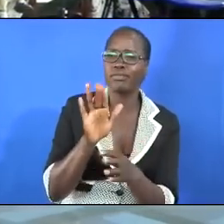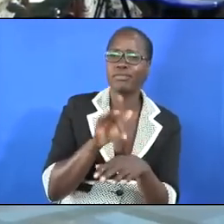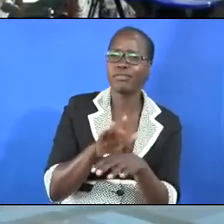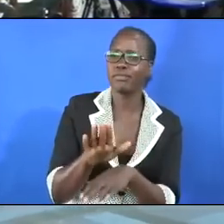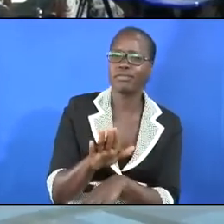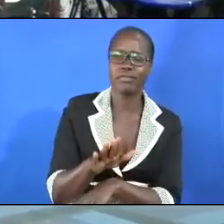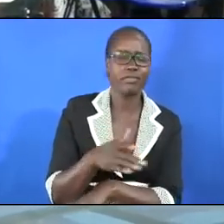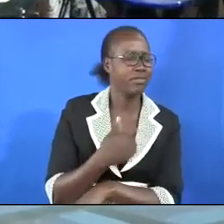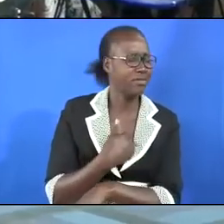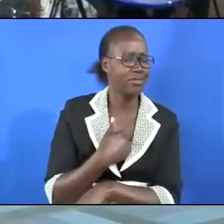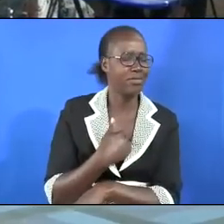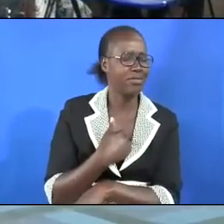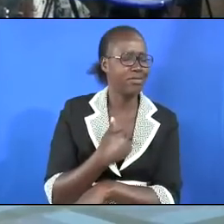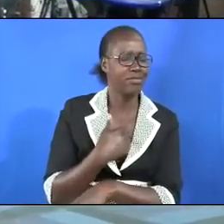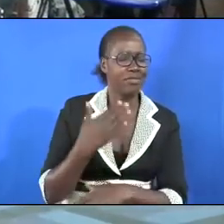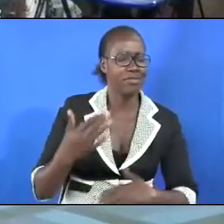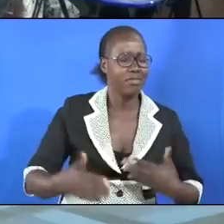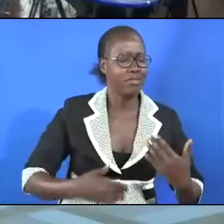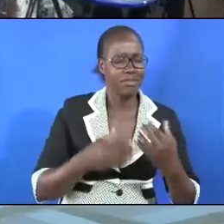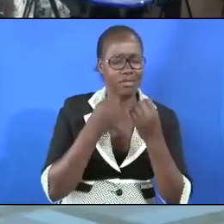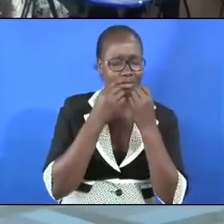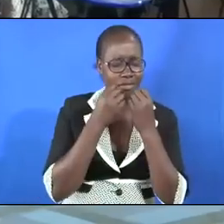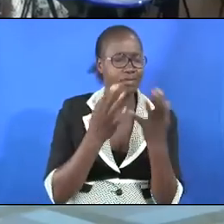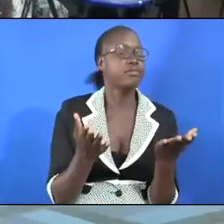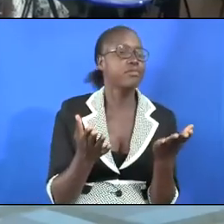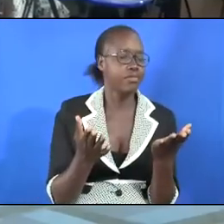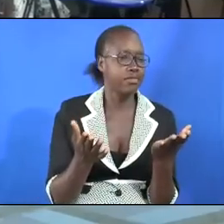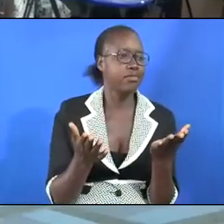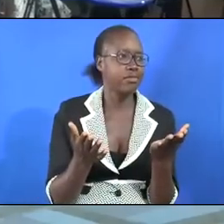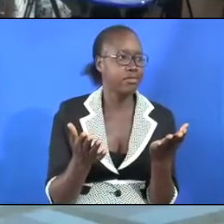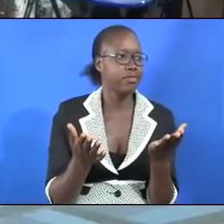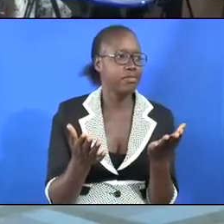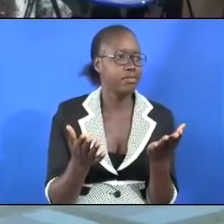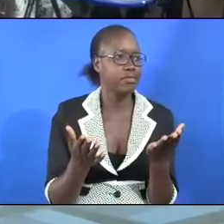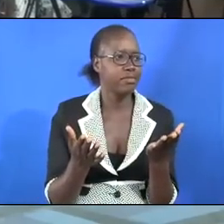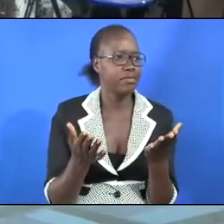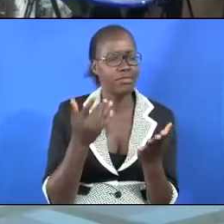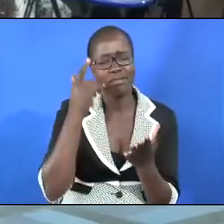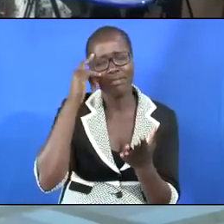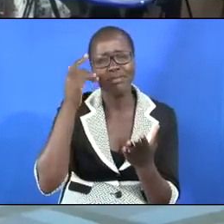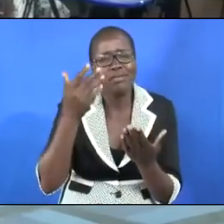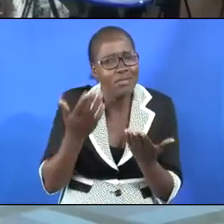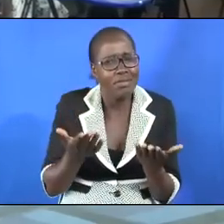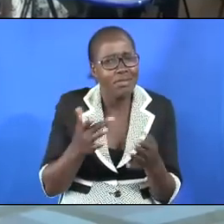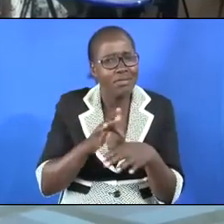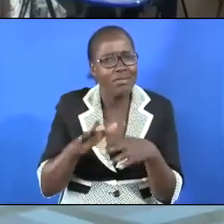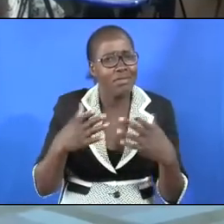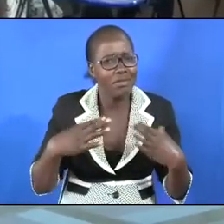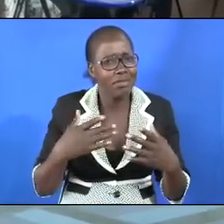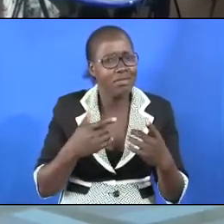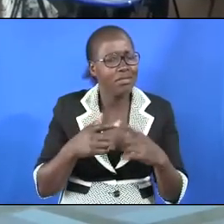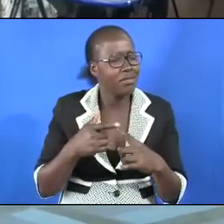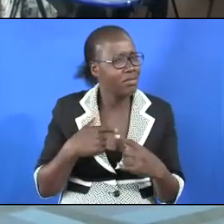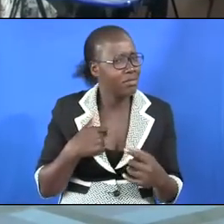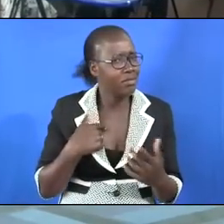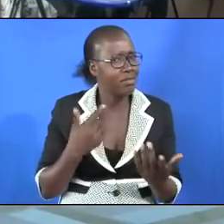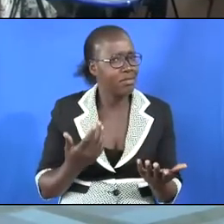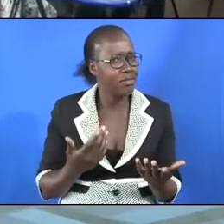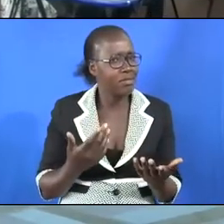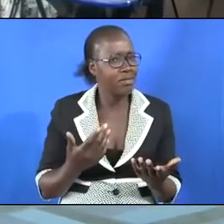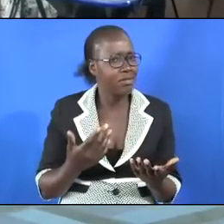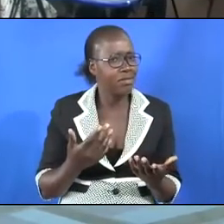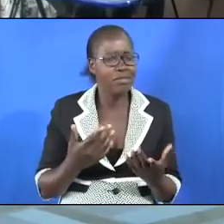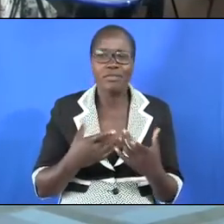I am not happy and I thought how can he tell me to go and bathe in